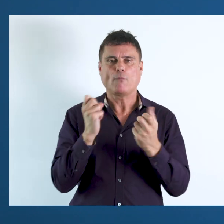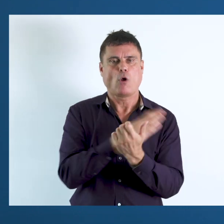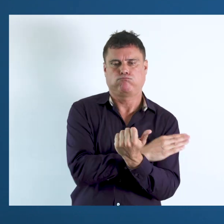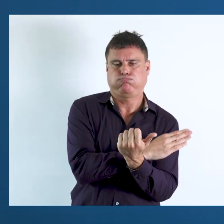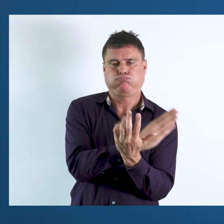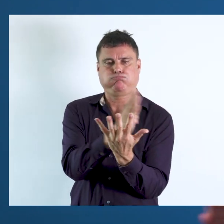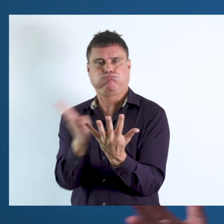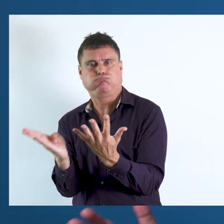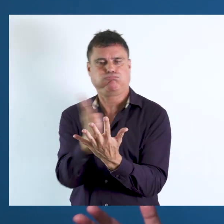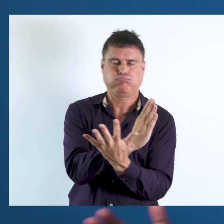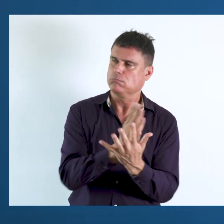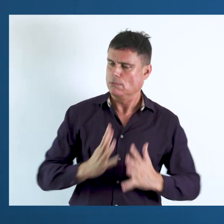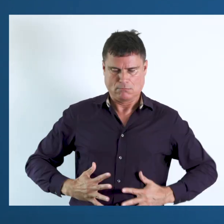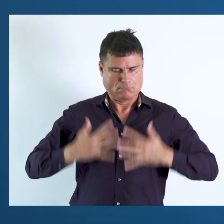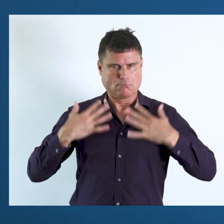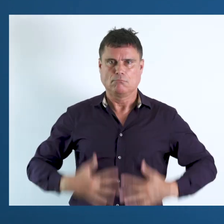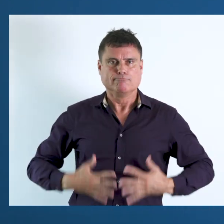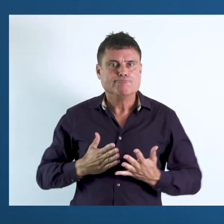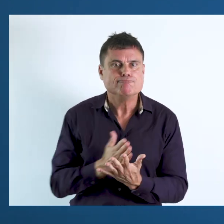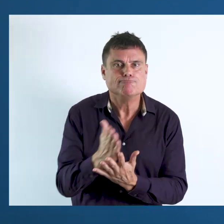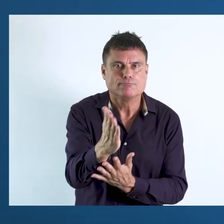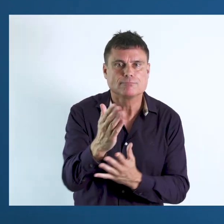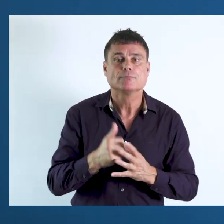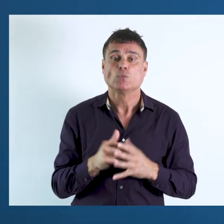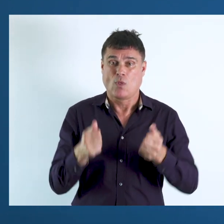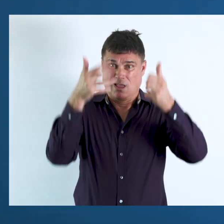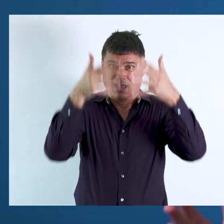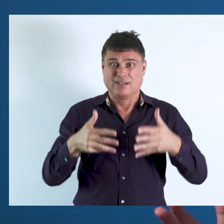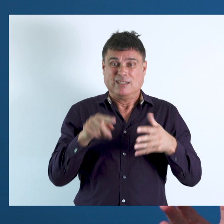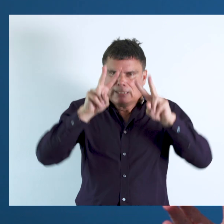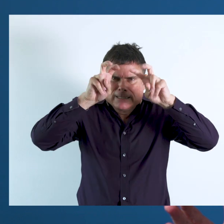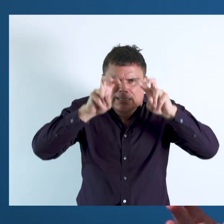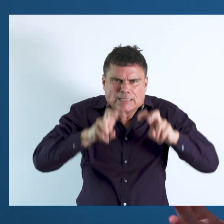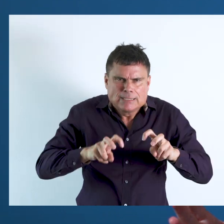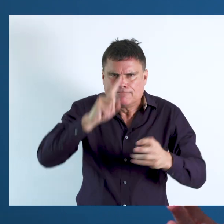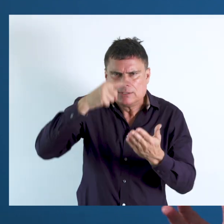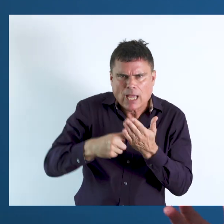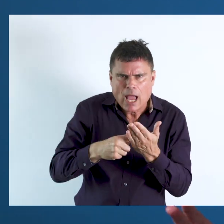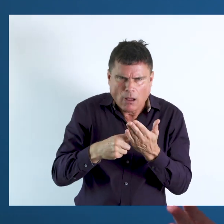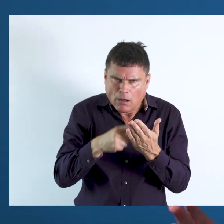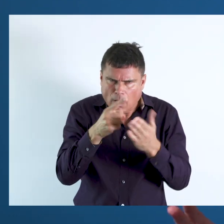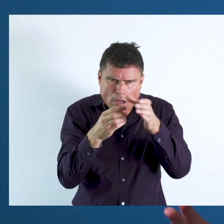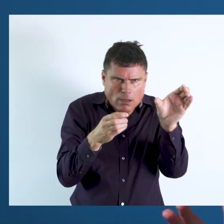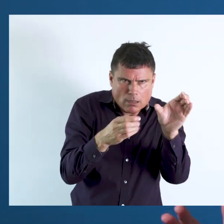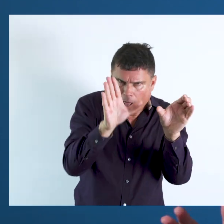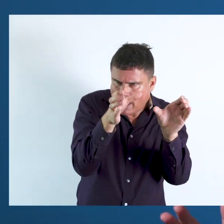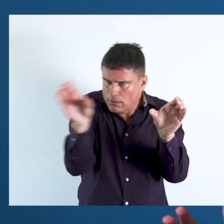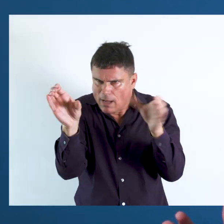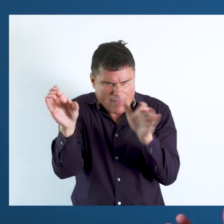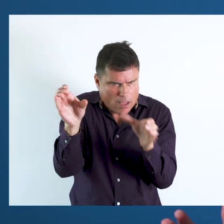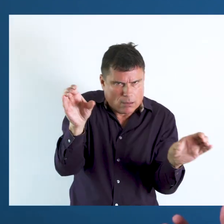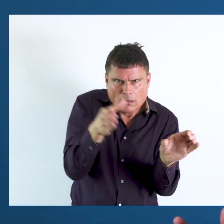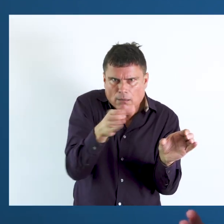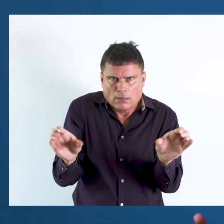beginning to describe that continuum of functioning. When we analyze the data, we can decide on a set